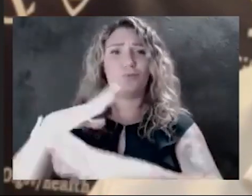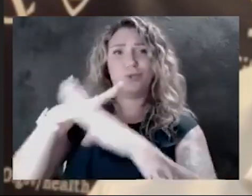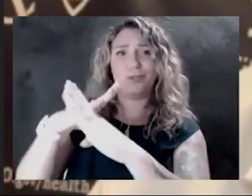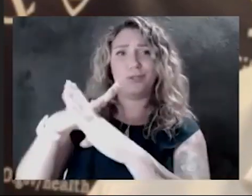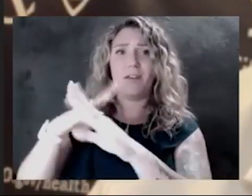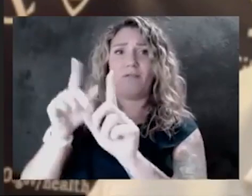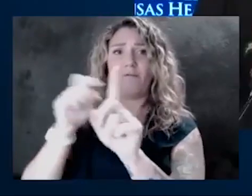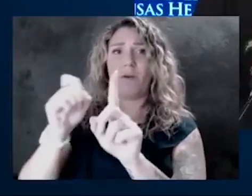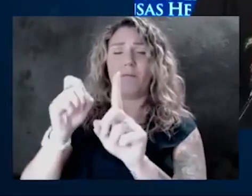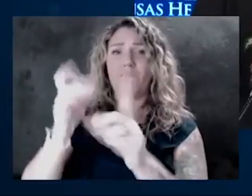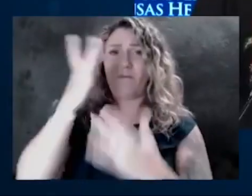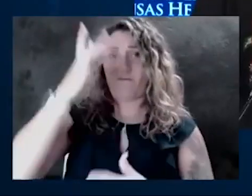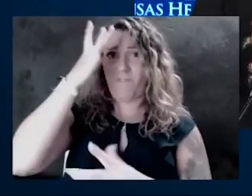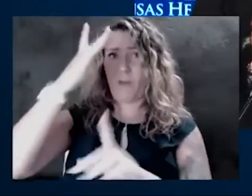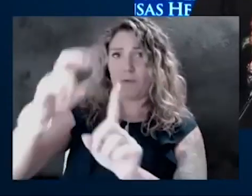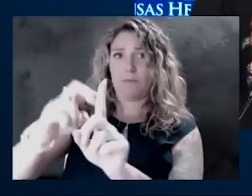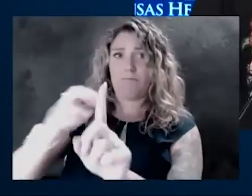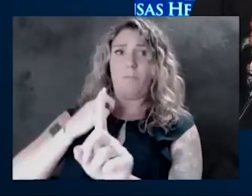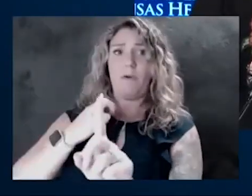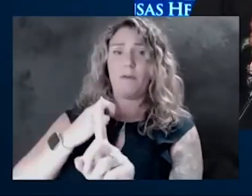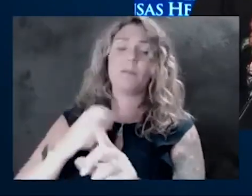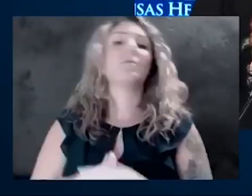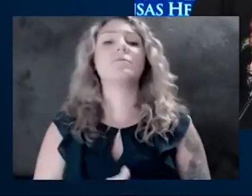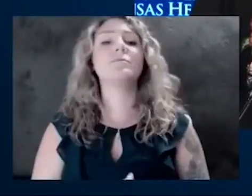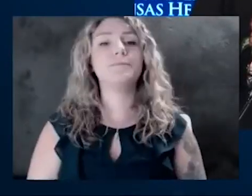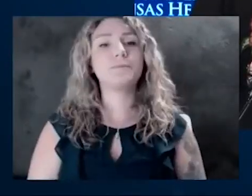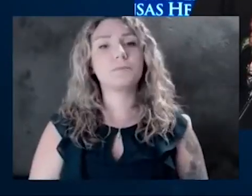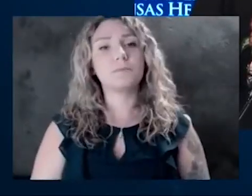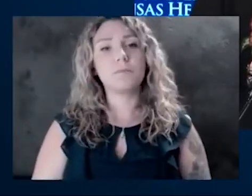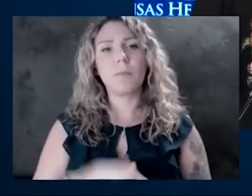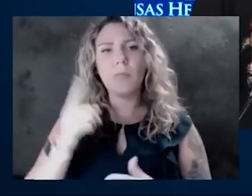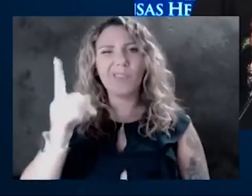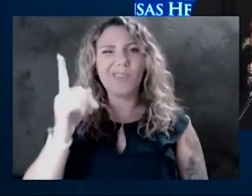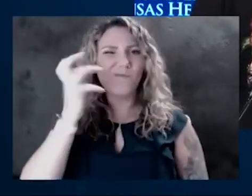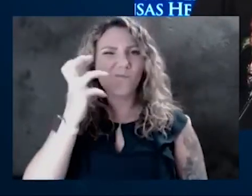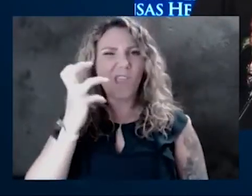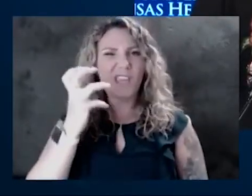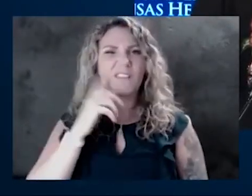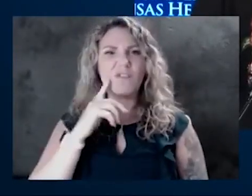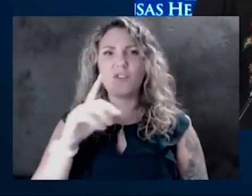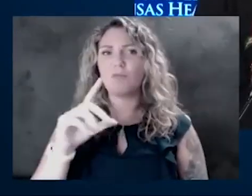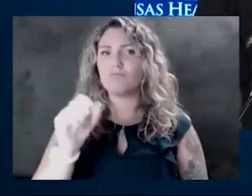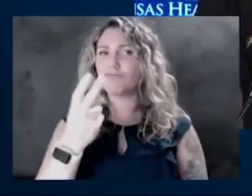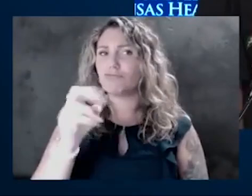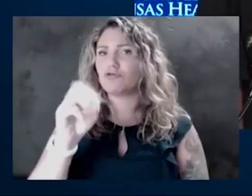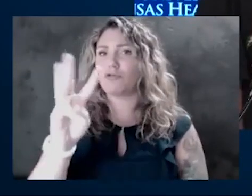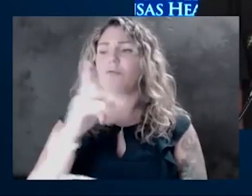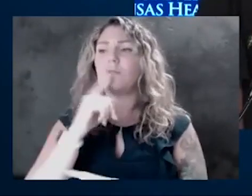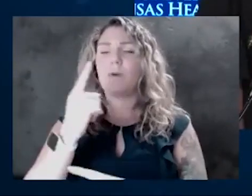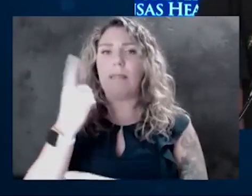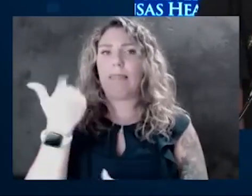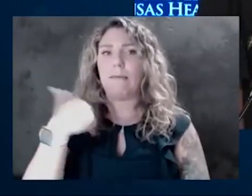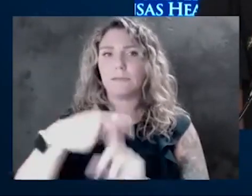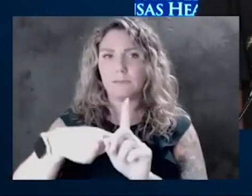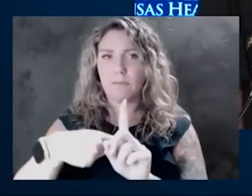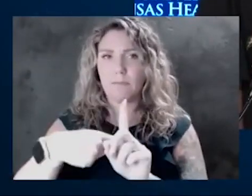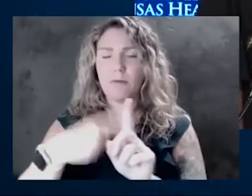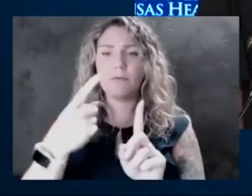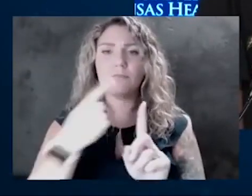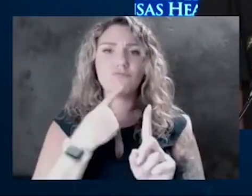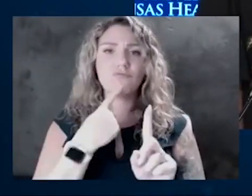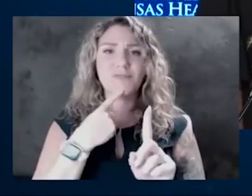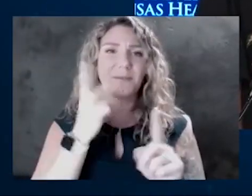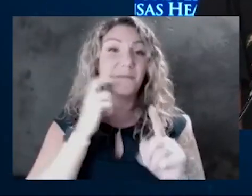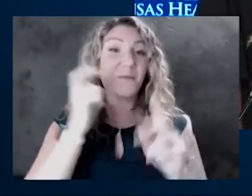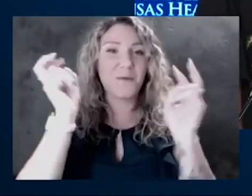masks. Dr. Archer, you were on a radio show recently, last month actually, and you said, and I'm quoting you, and I hope I